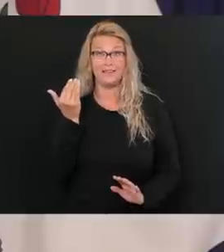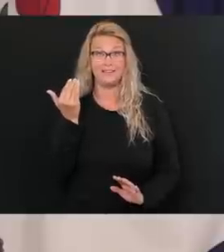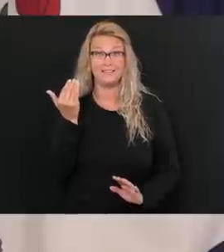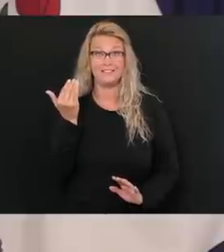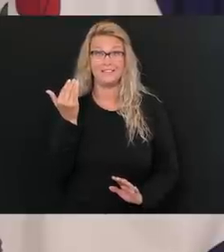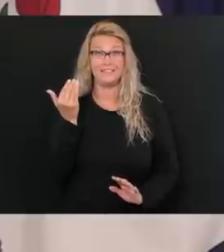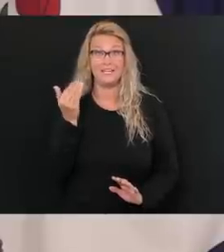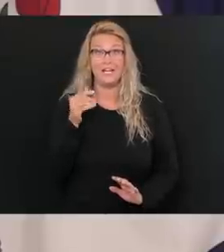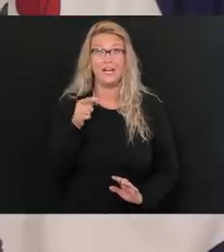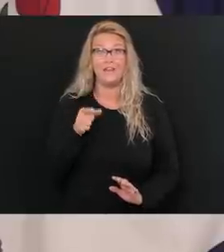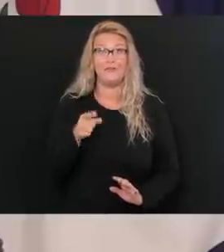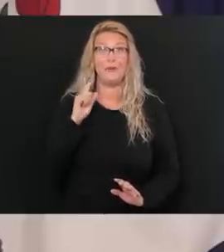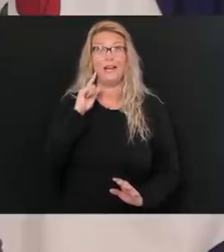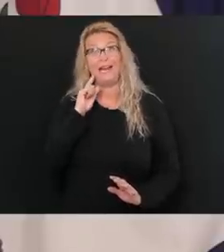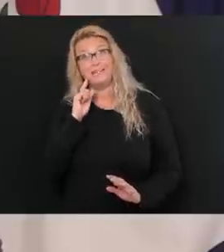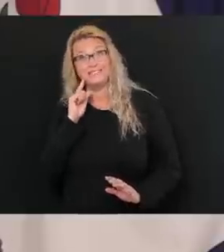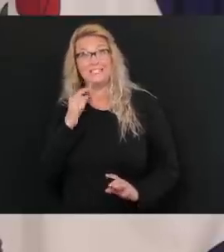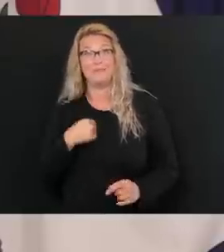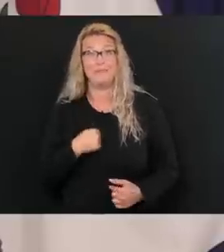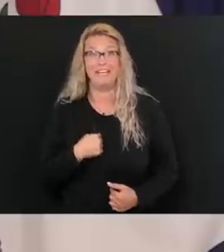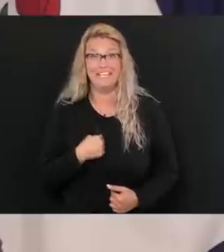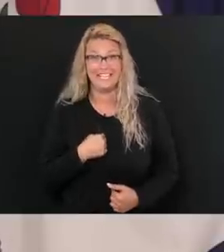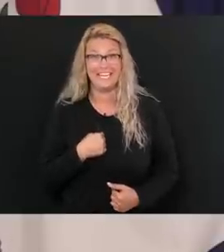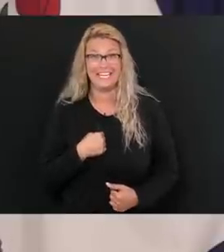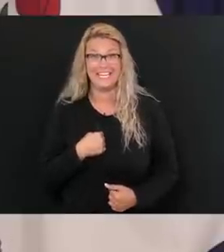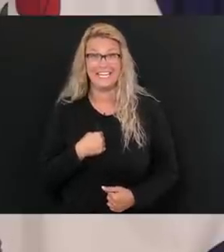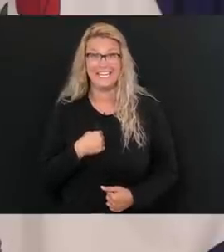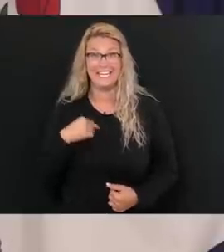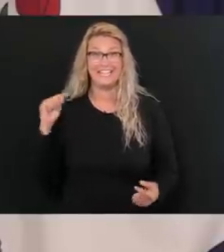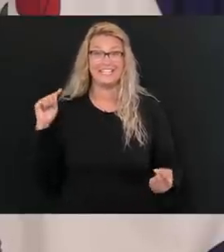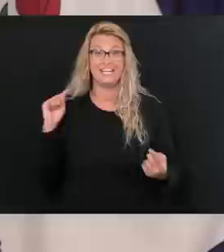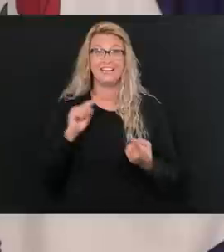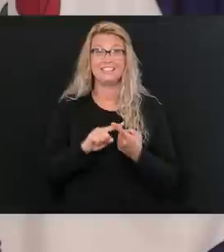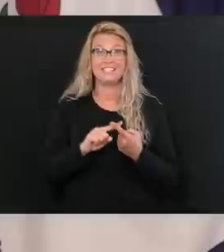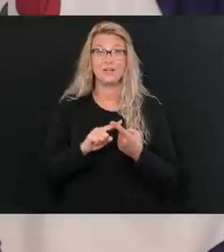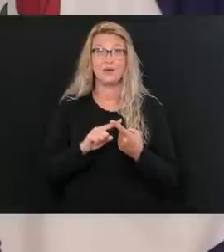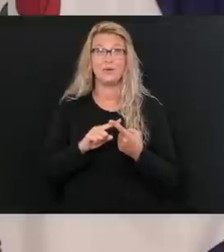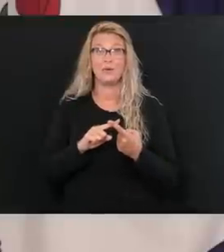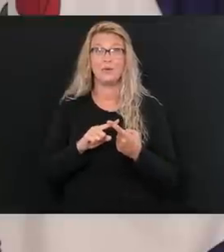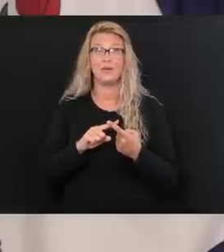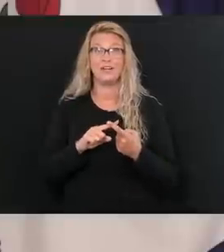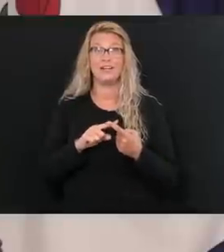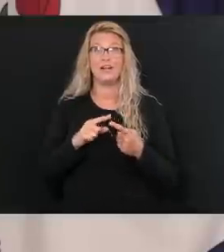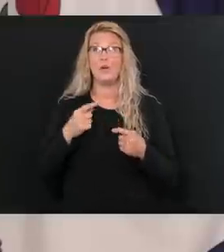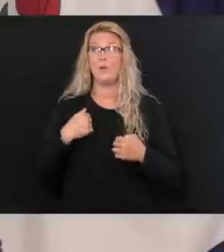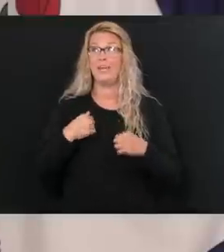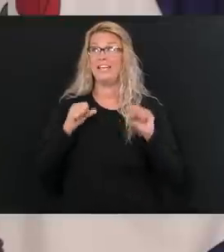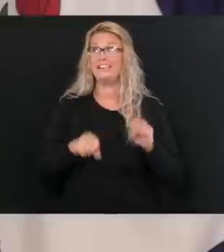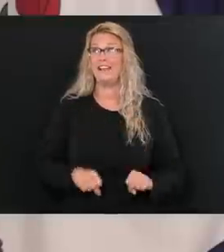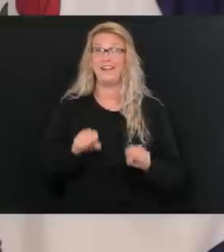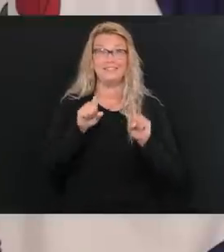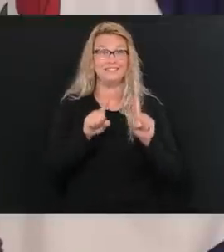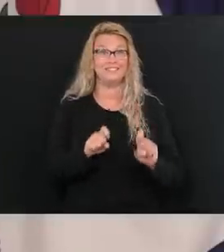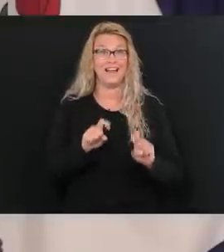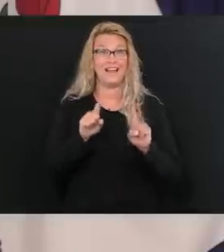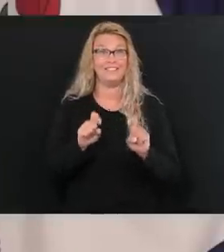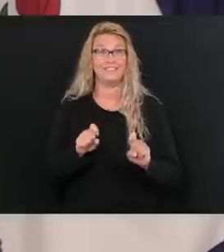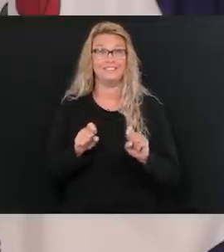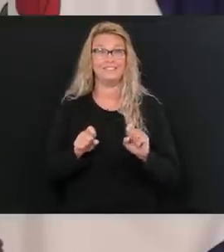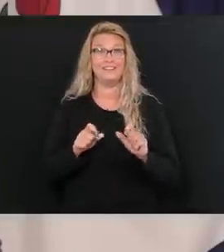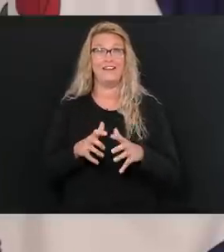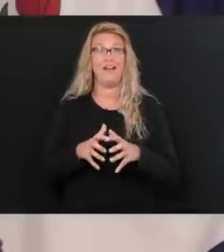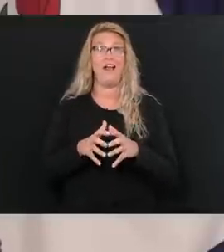know, and listen to me, you know, and, but until we, until we get to a level of testing that is, is really